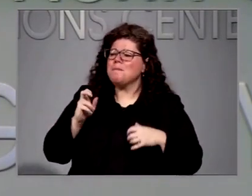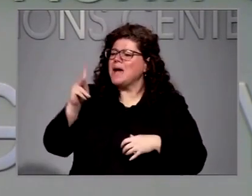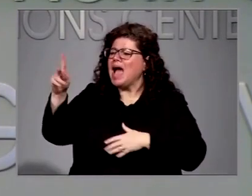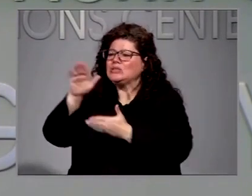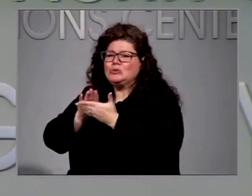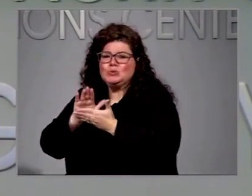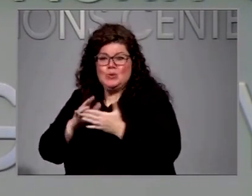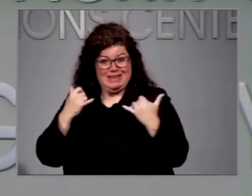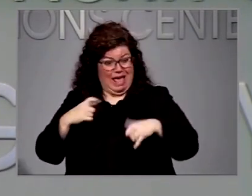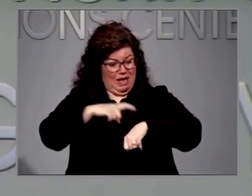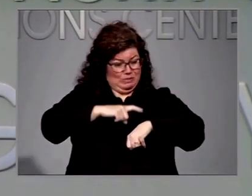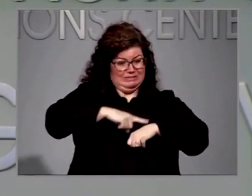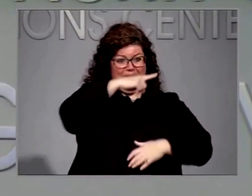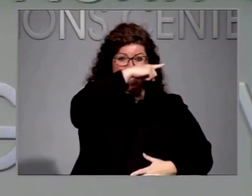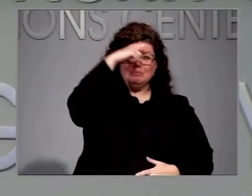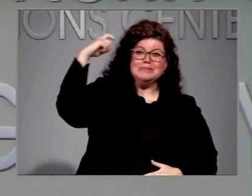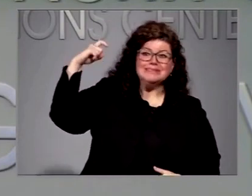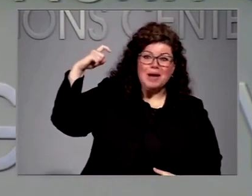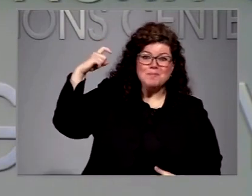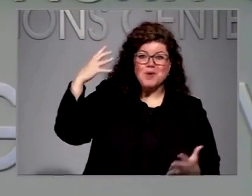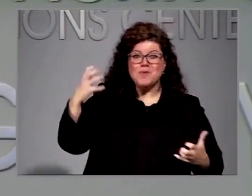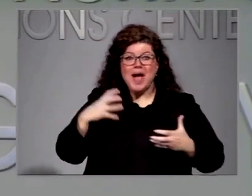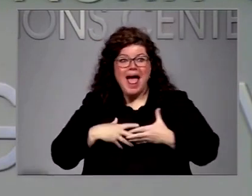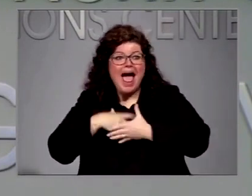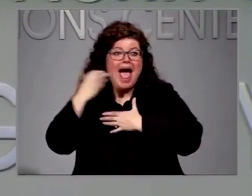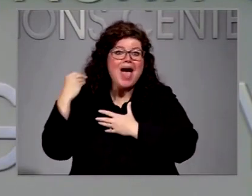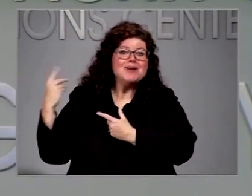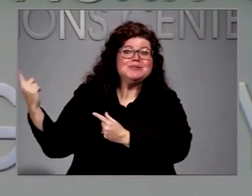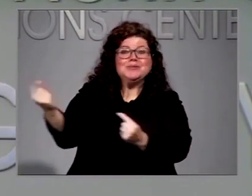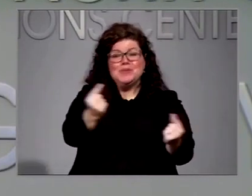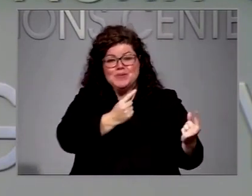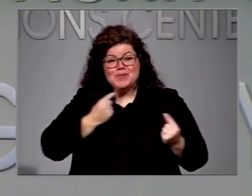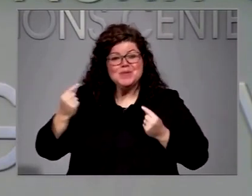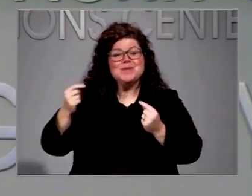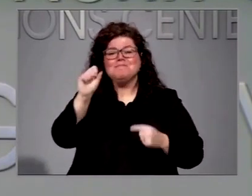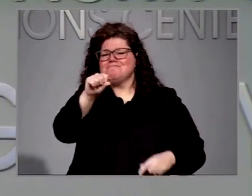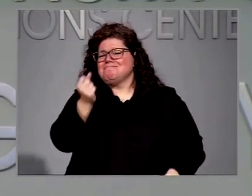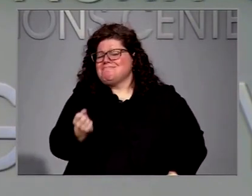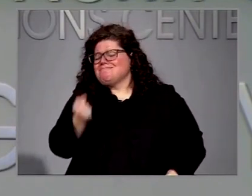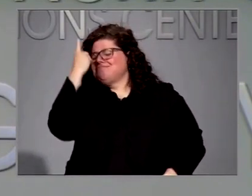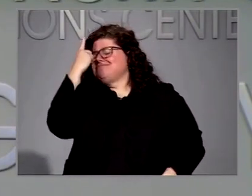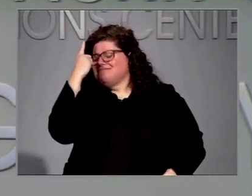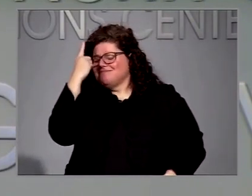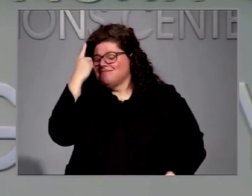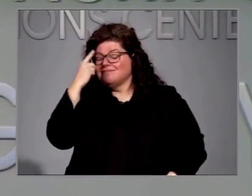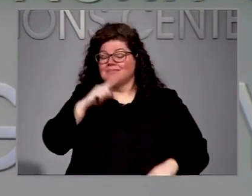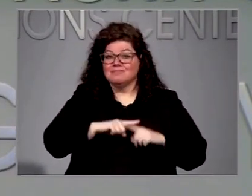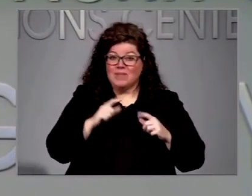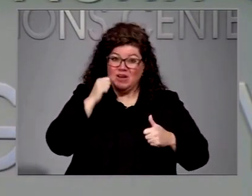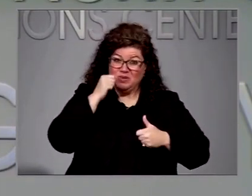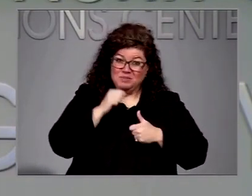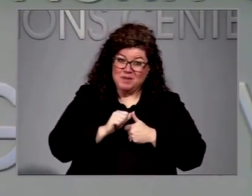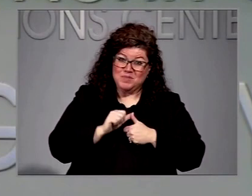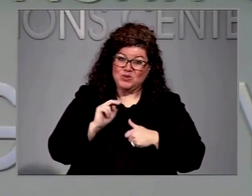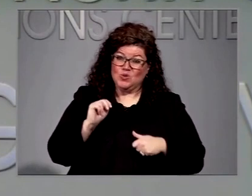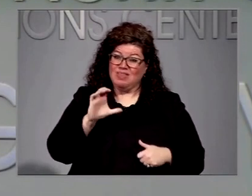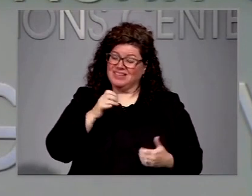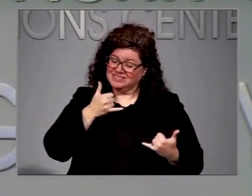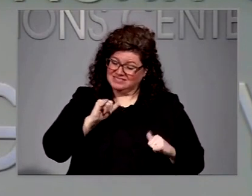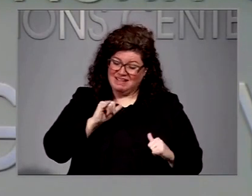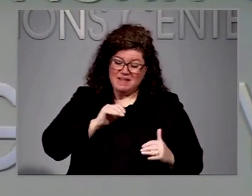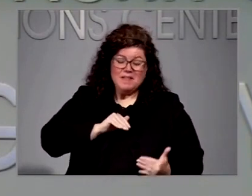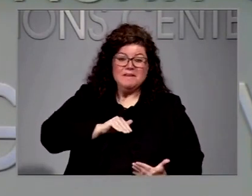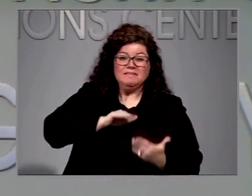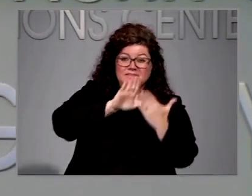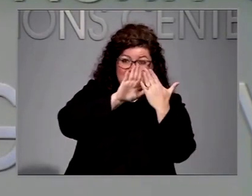people are leaving home more to get out. But everyone should remember that North Carolina is still under a